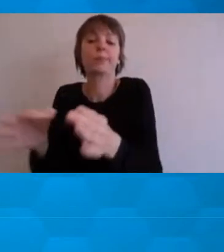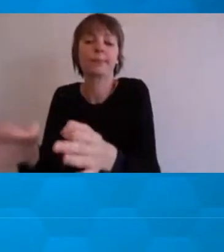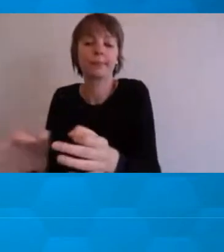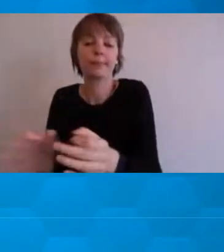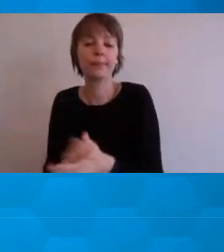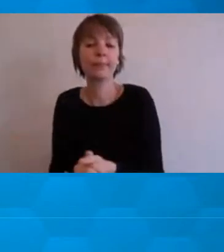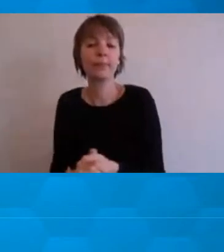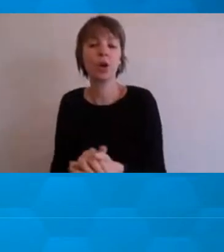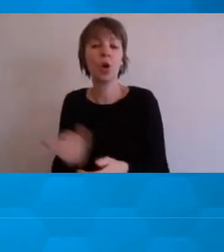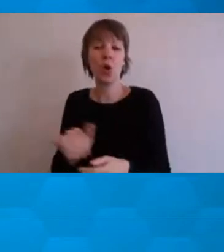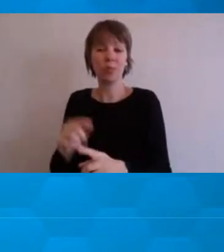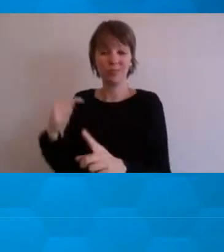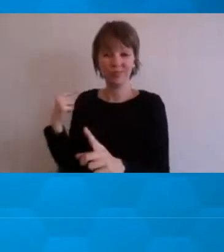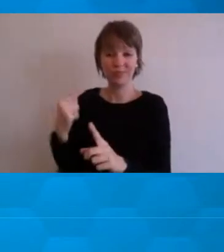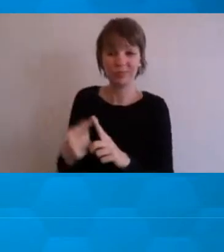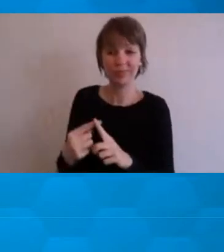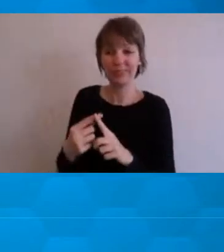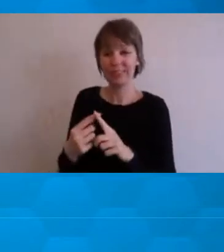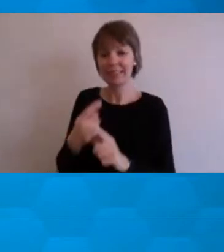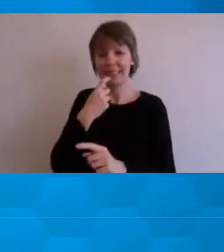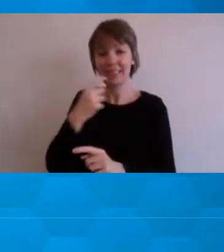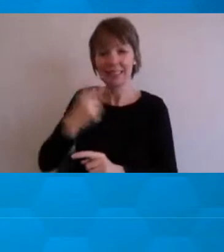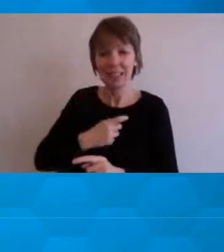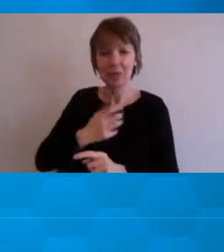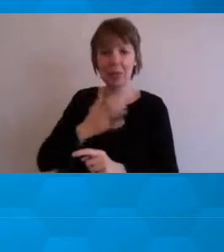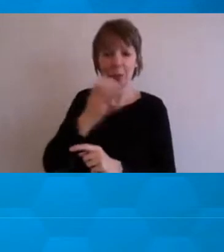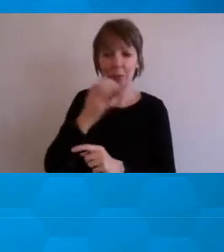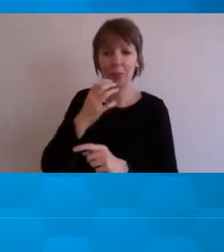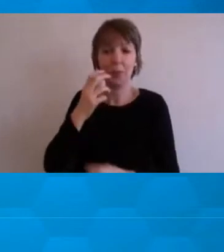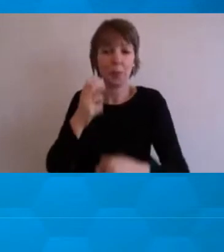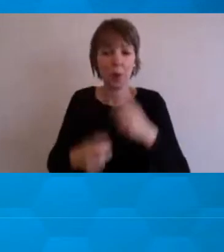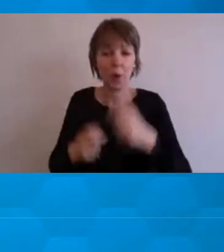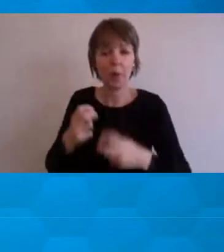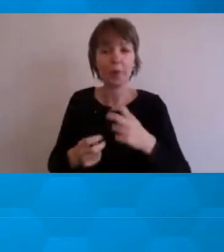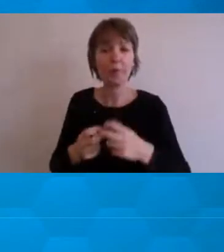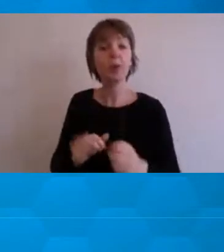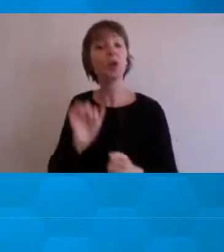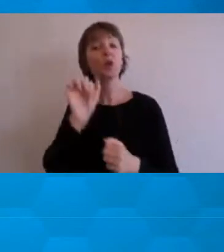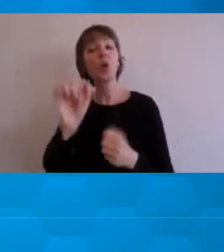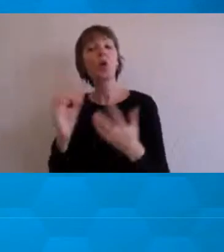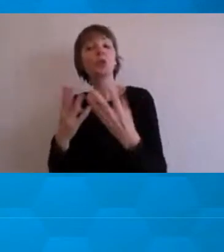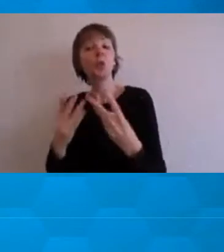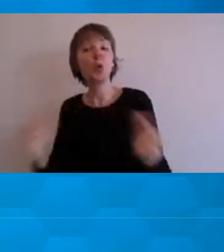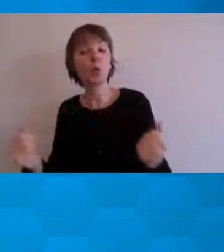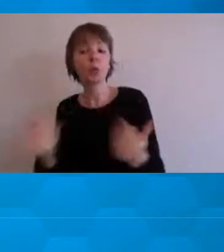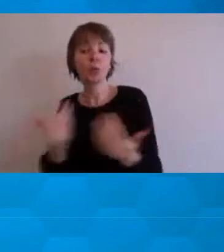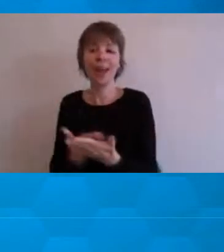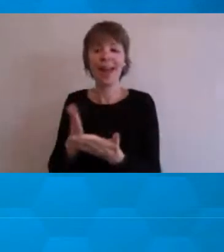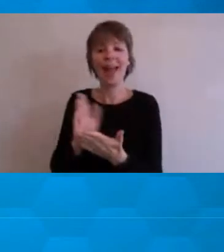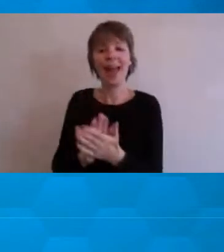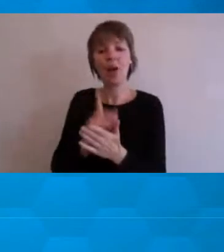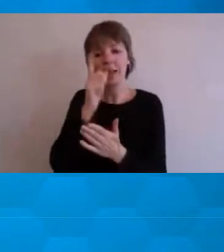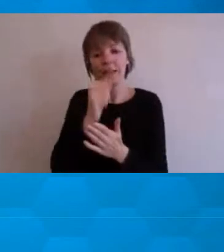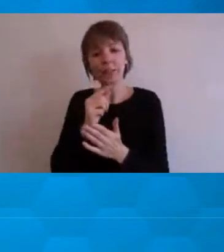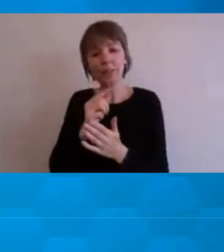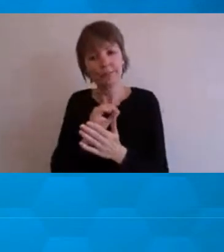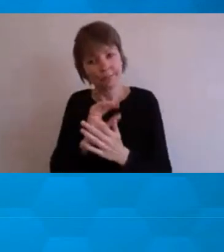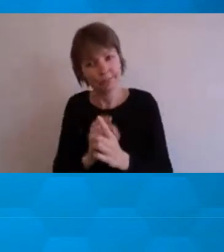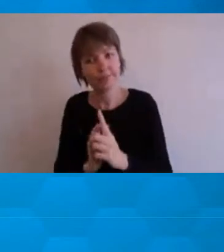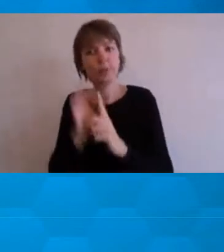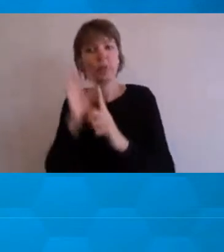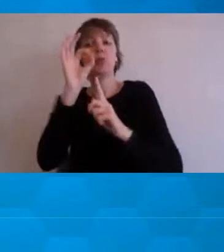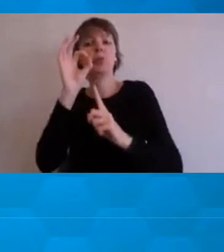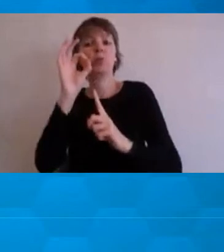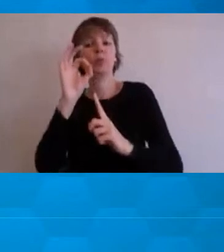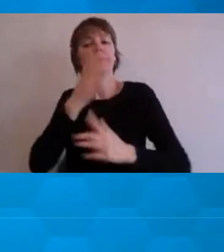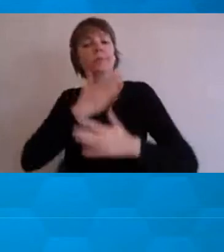problems, or how do you find, what is your solution? Or how have you better found a way to